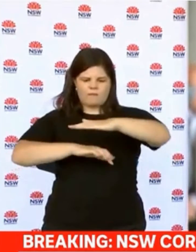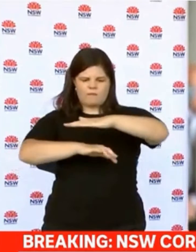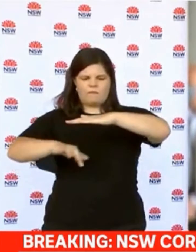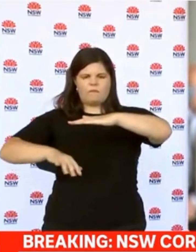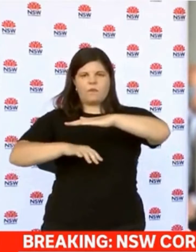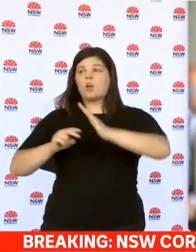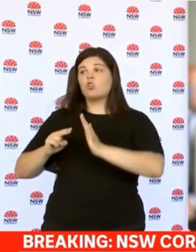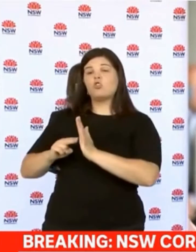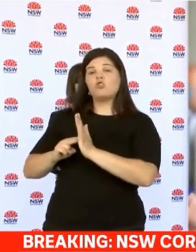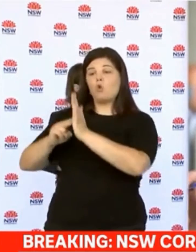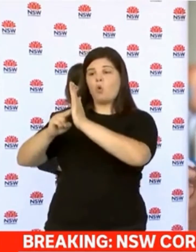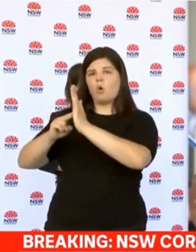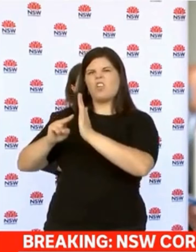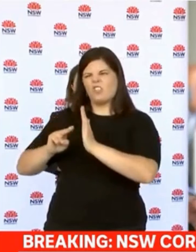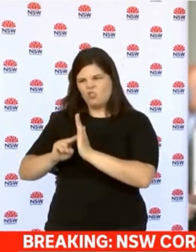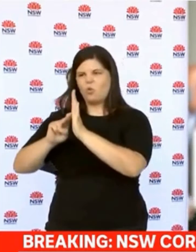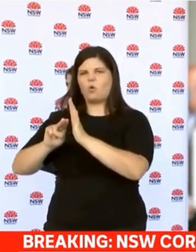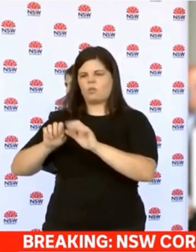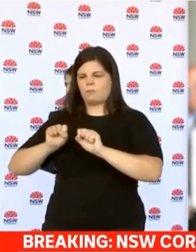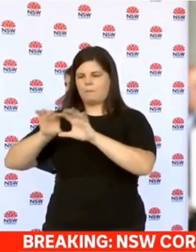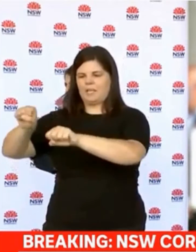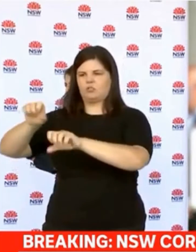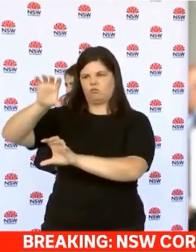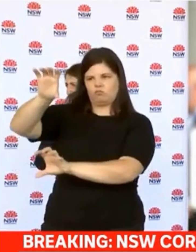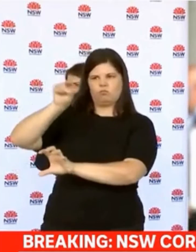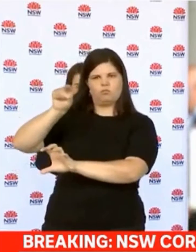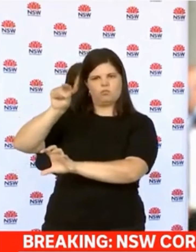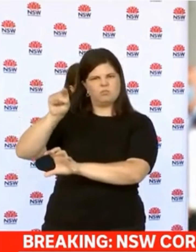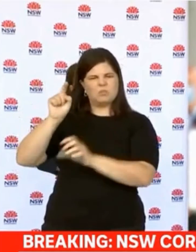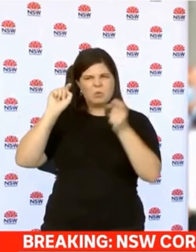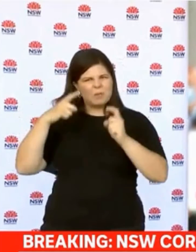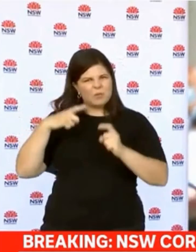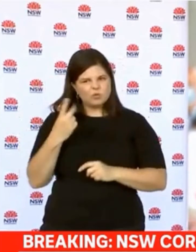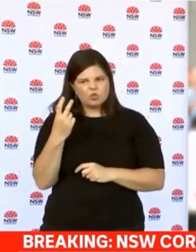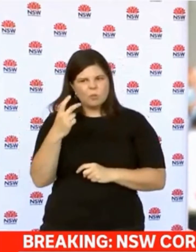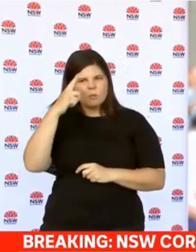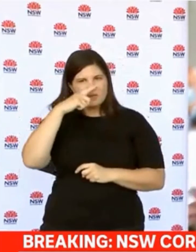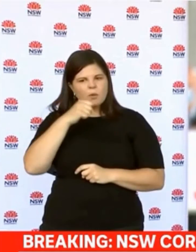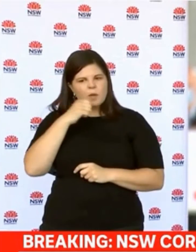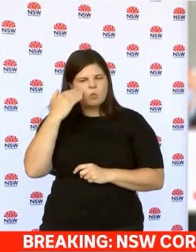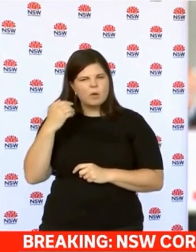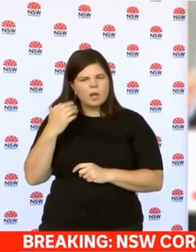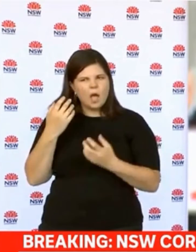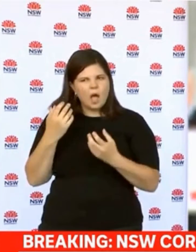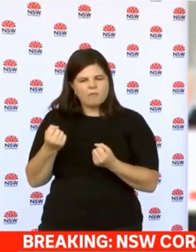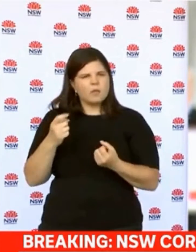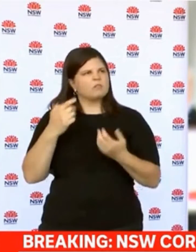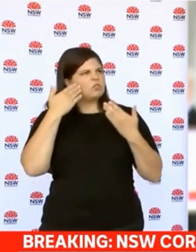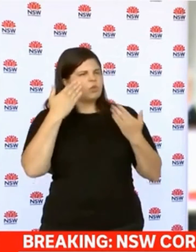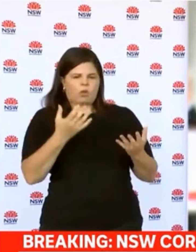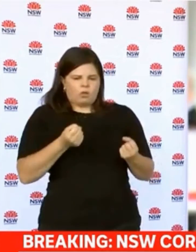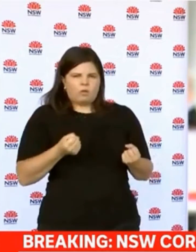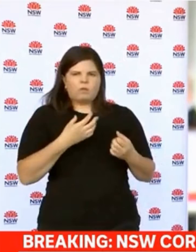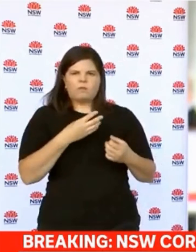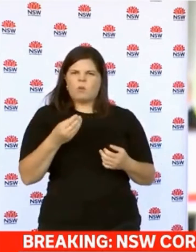transmission in the northern zone of the northern beaches given that we've had this couple test positive today with no known source and also the gentleman